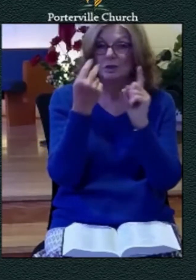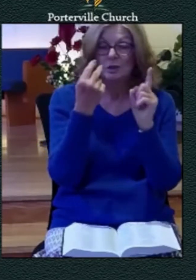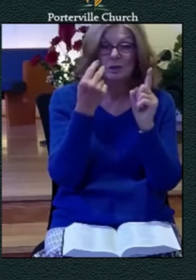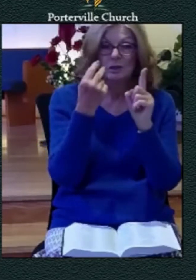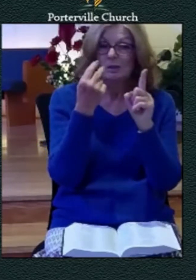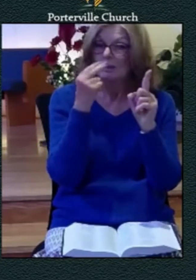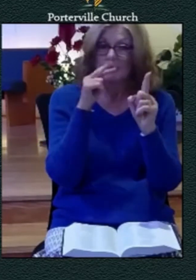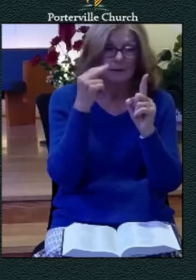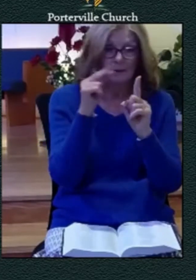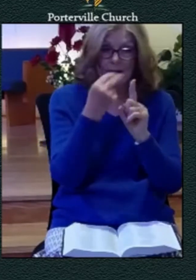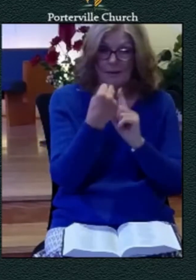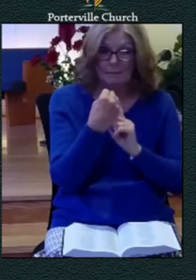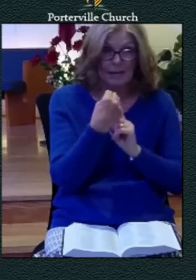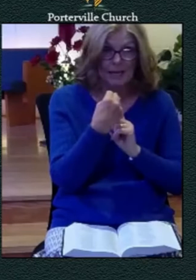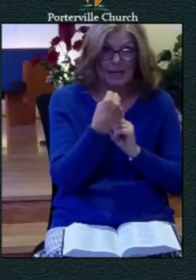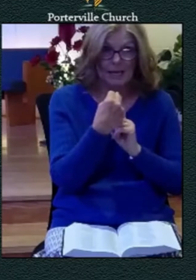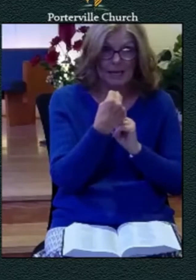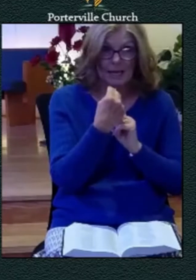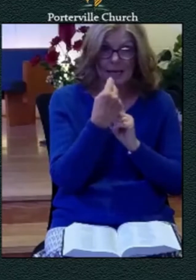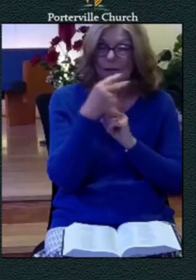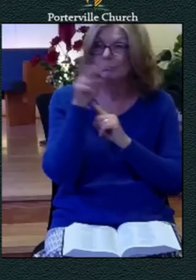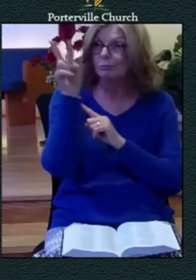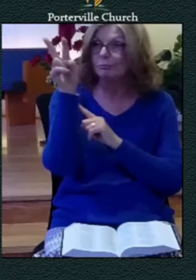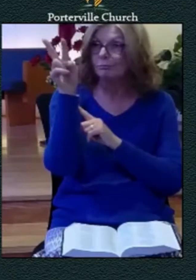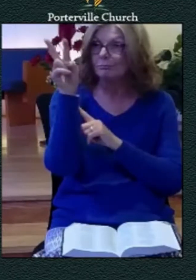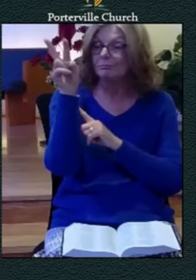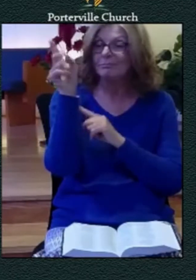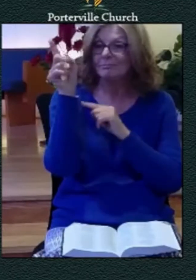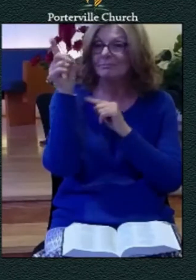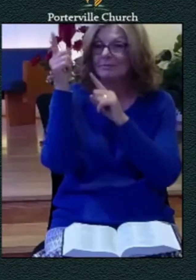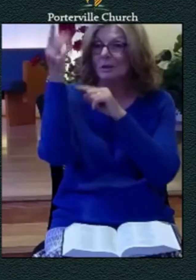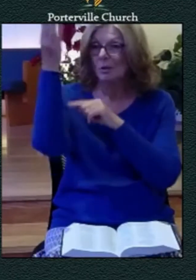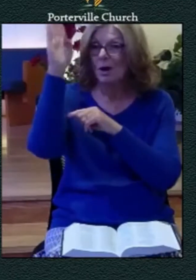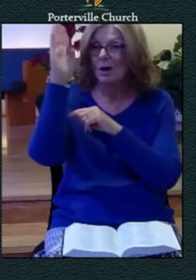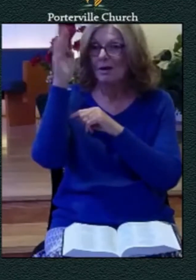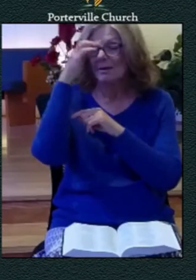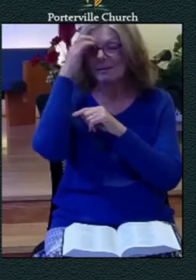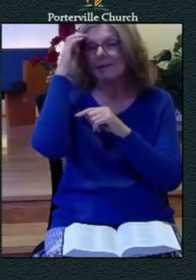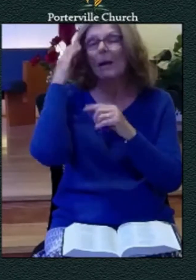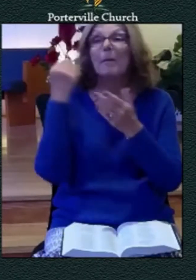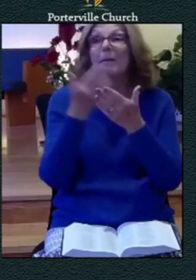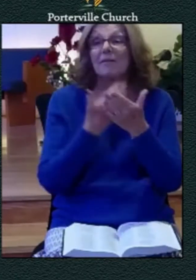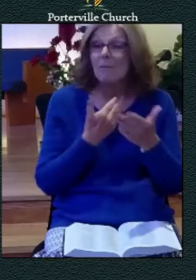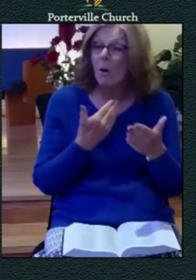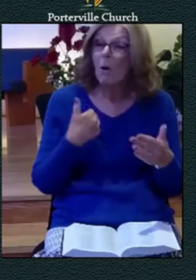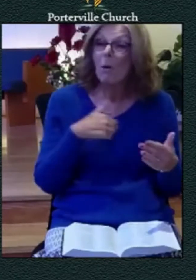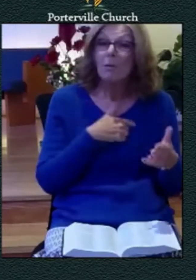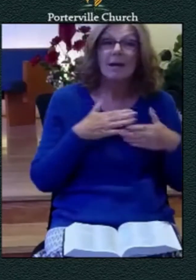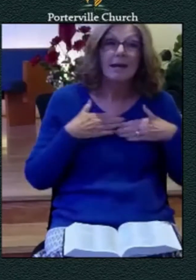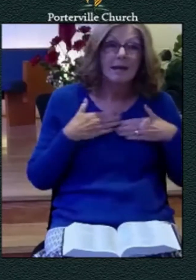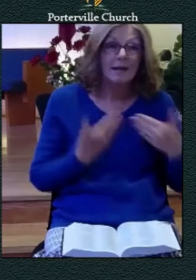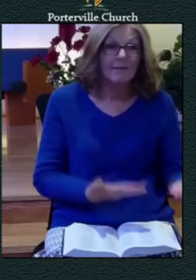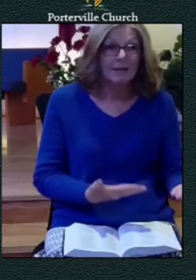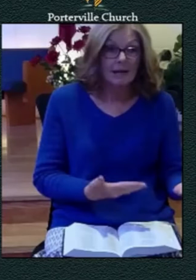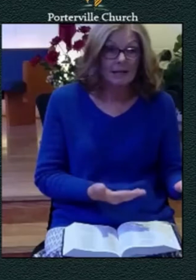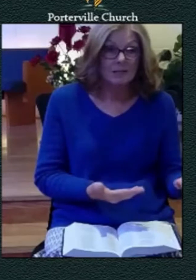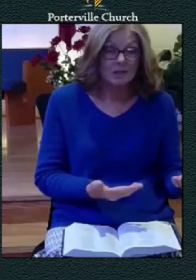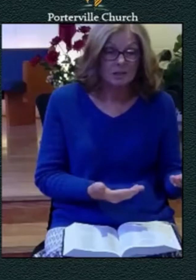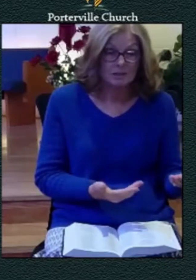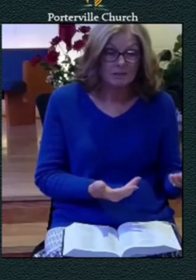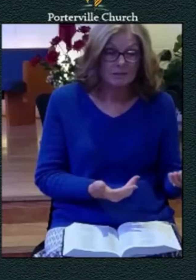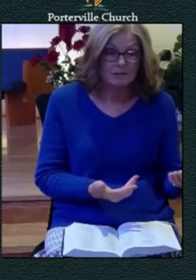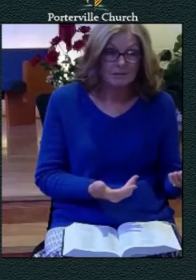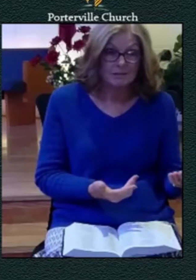be before we remember before we make confession circumstances are in our viewfinder